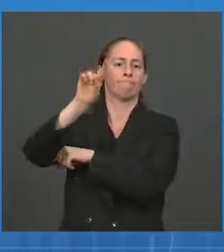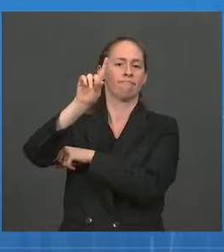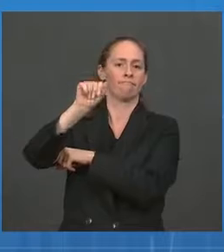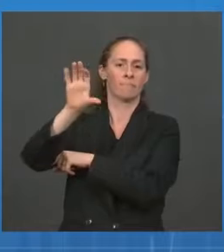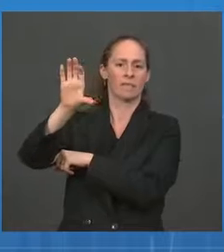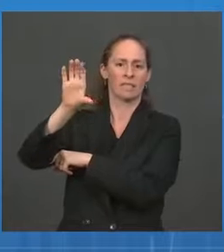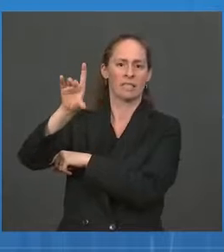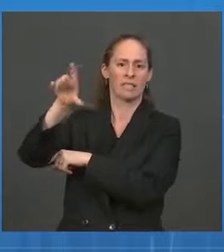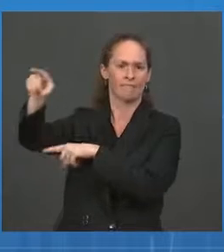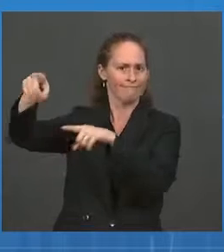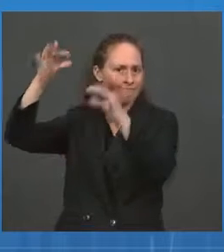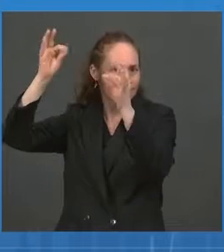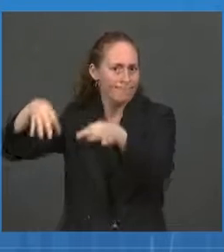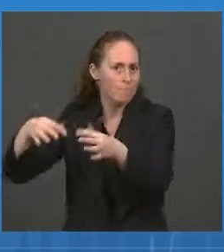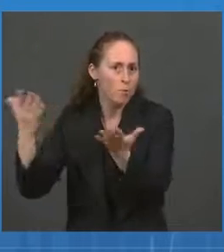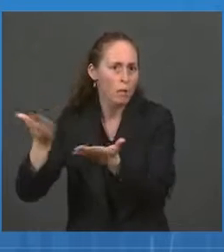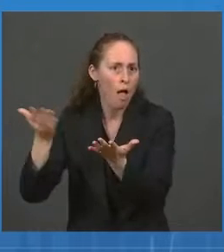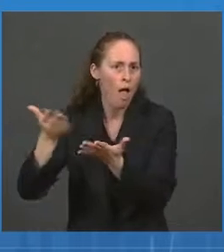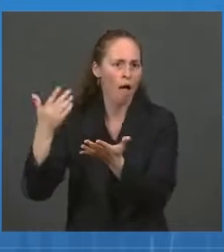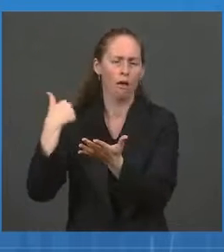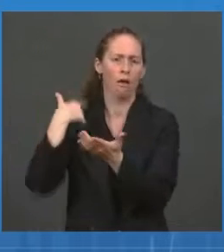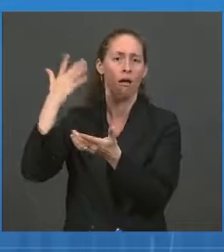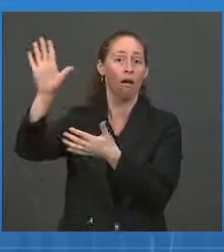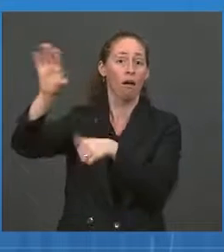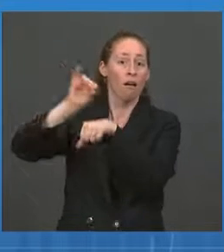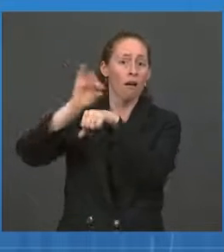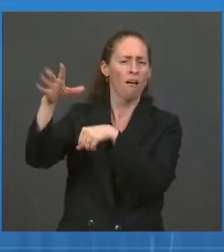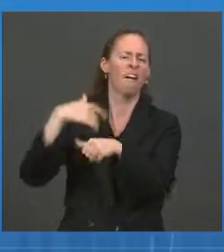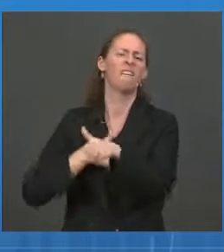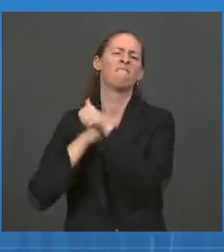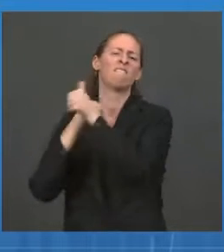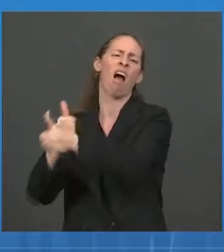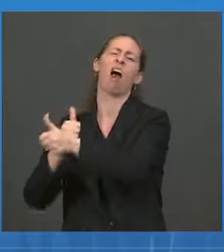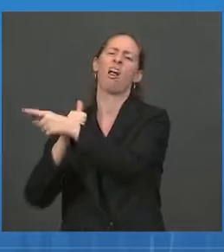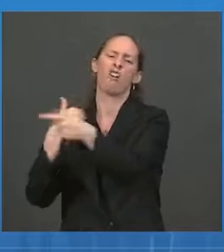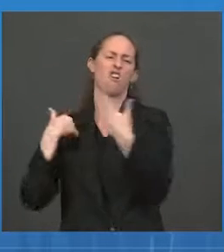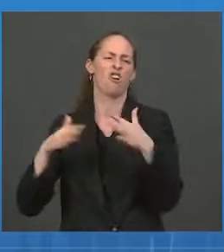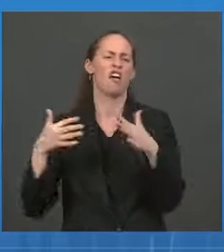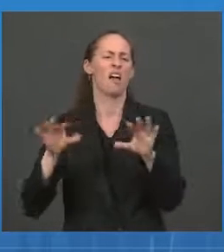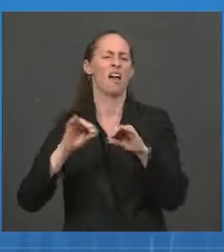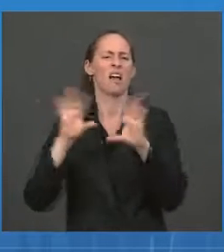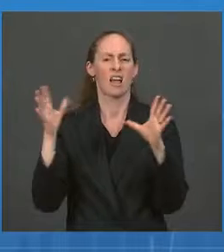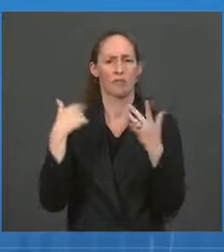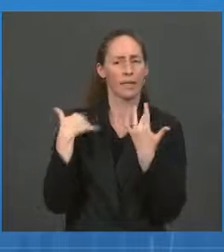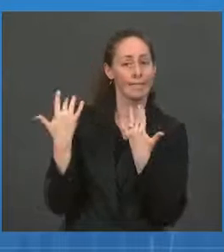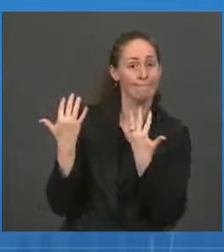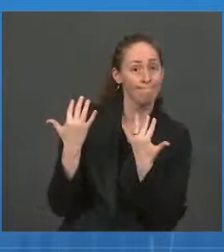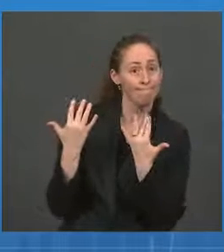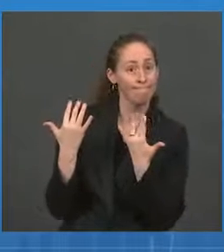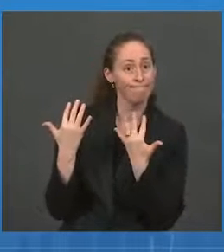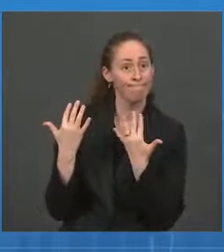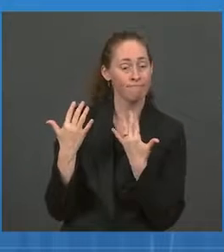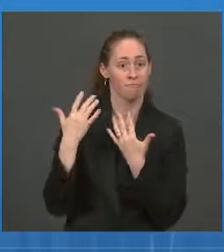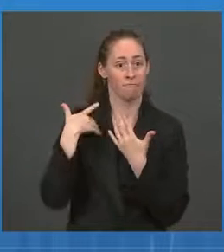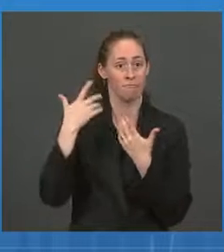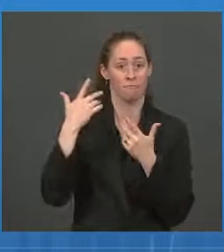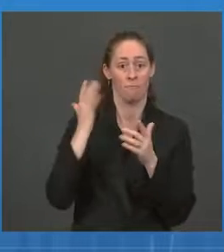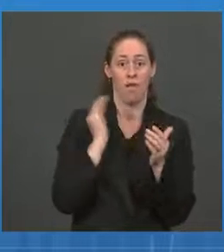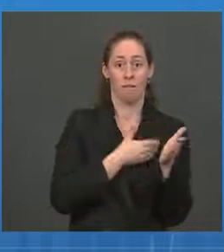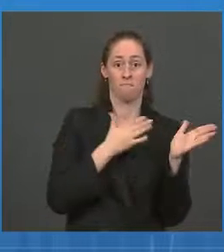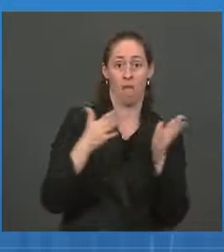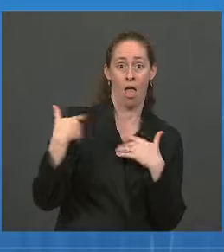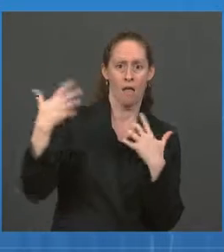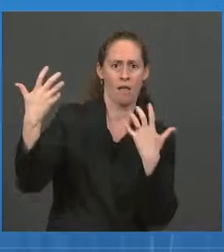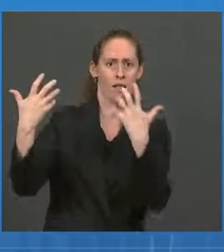We will follow that evaluation and their recommendations. We will make sure our final plan reflects it. So I see